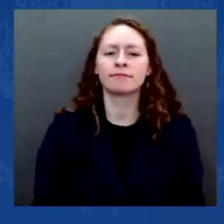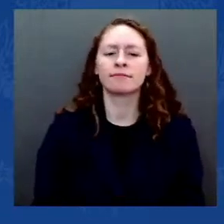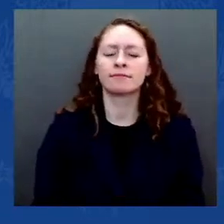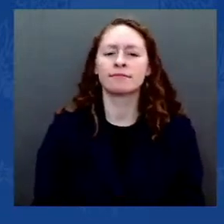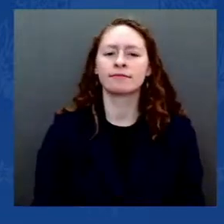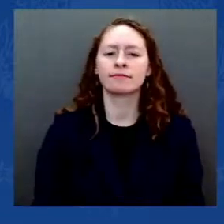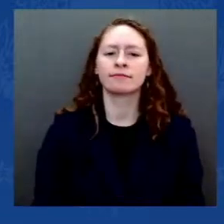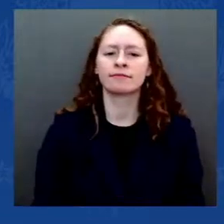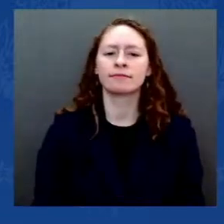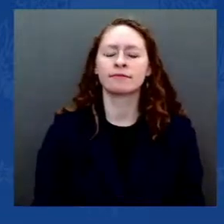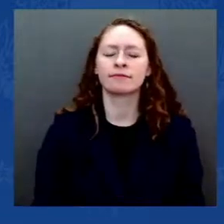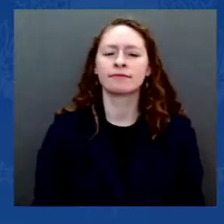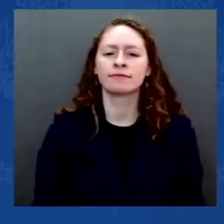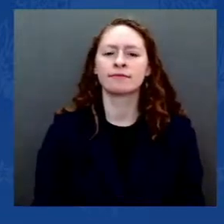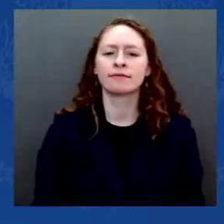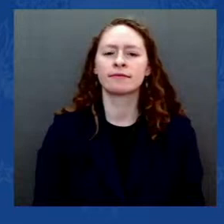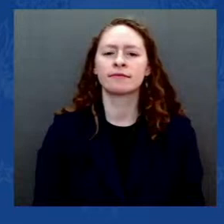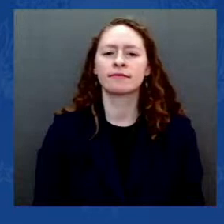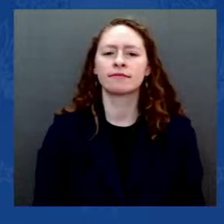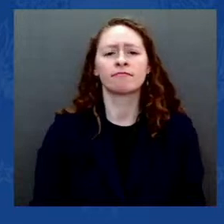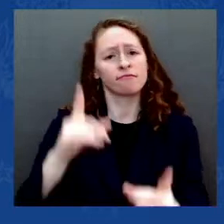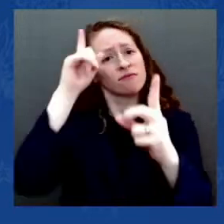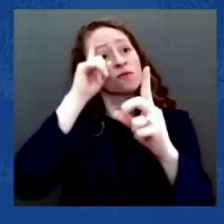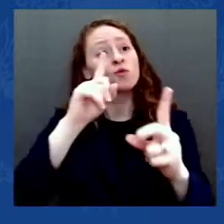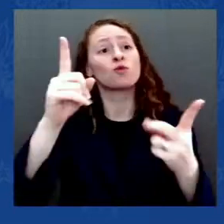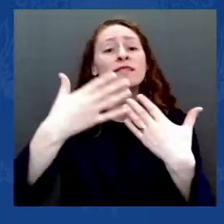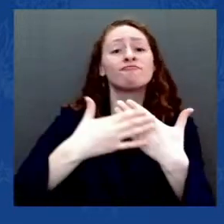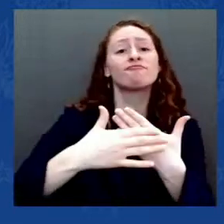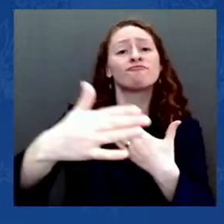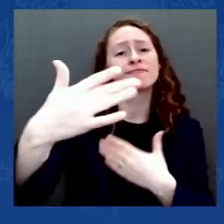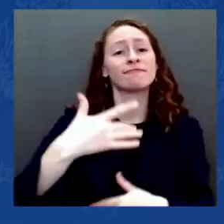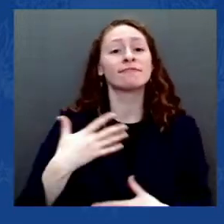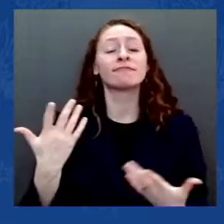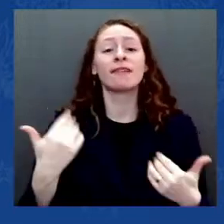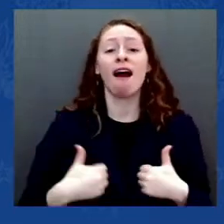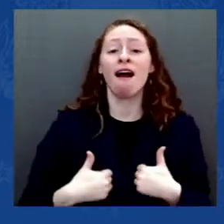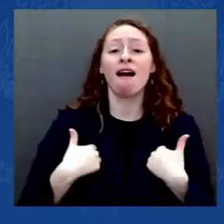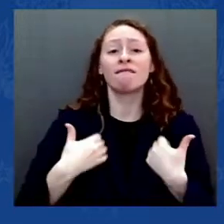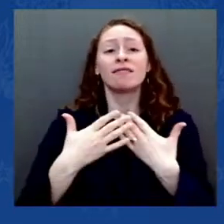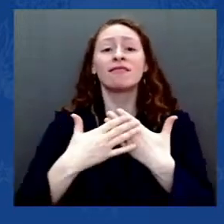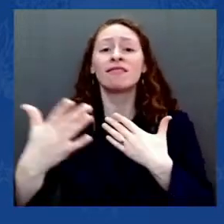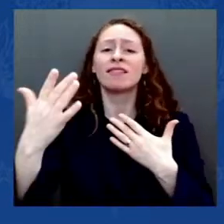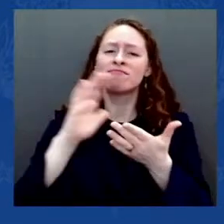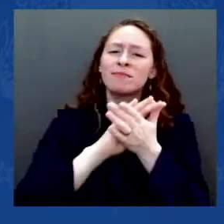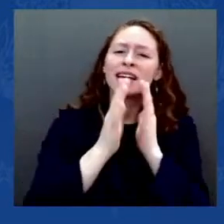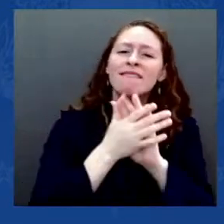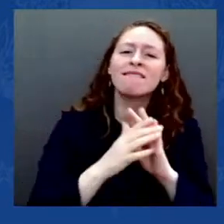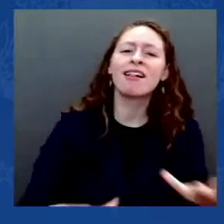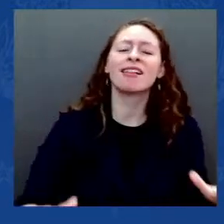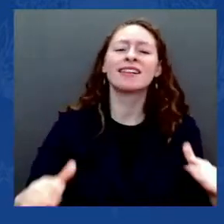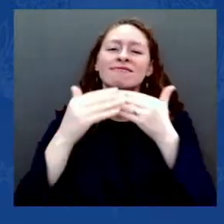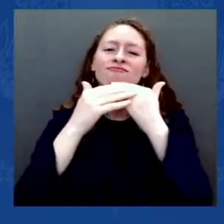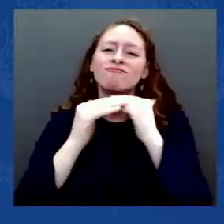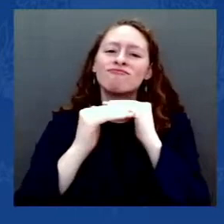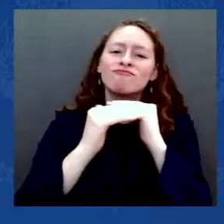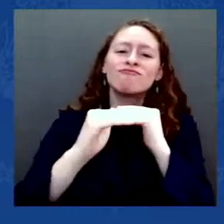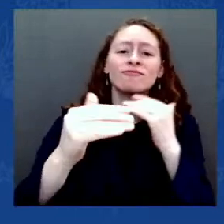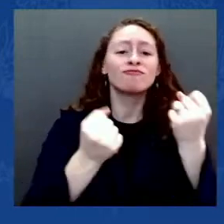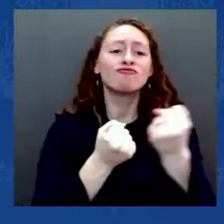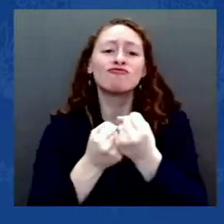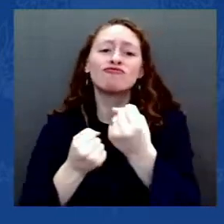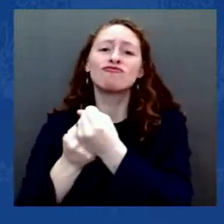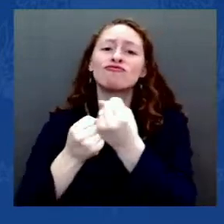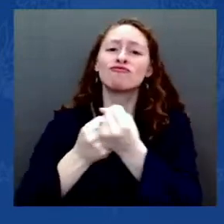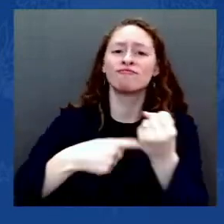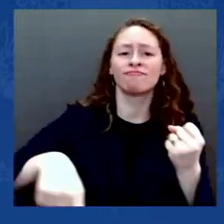promote the general welfare and secure blessings of liberty to